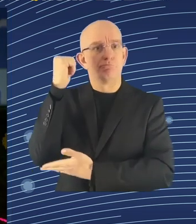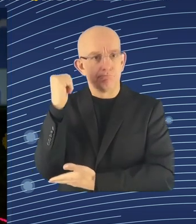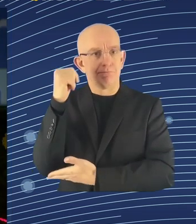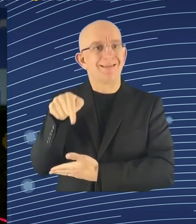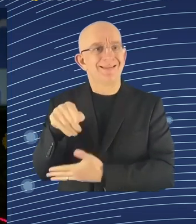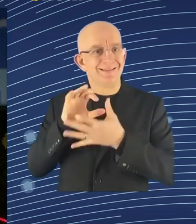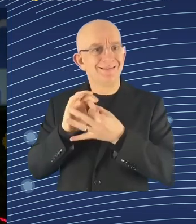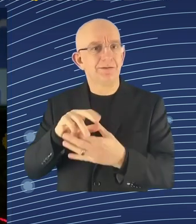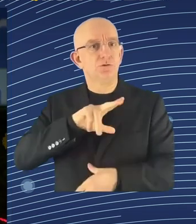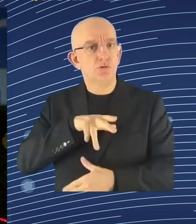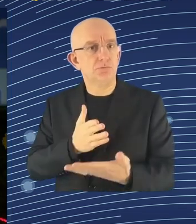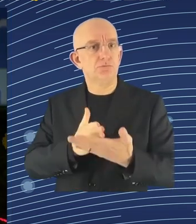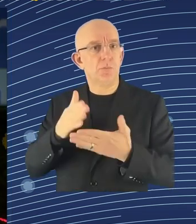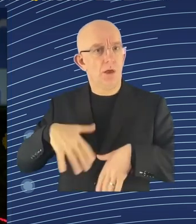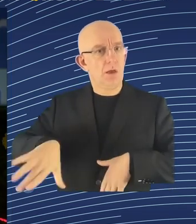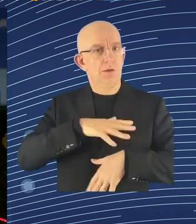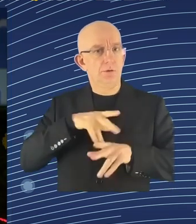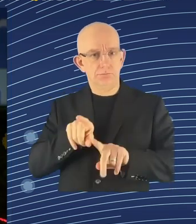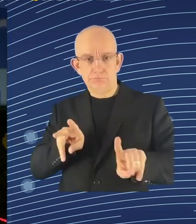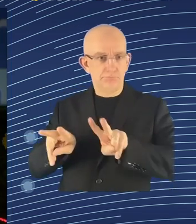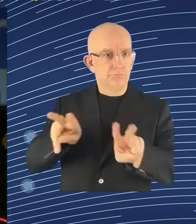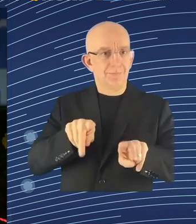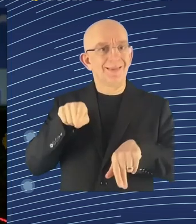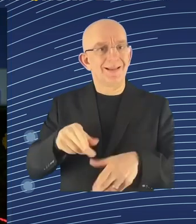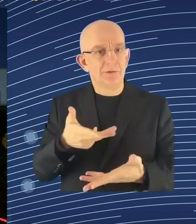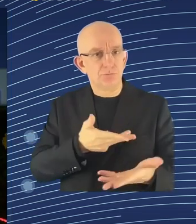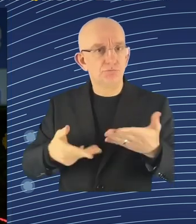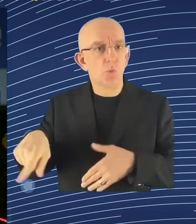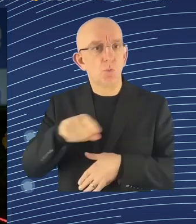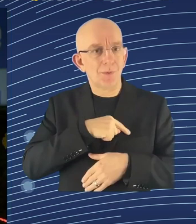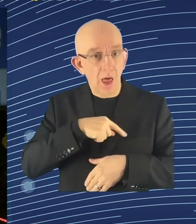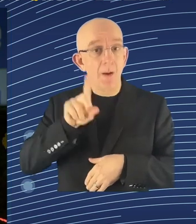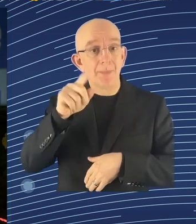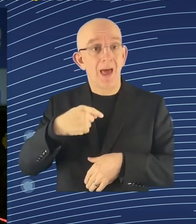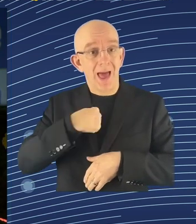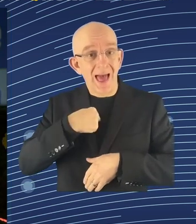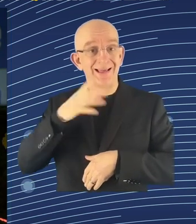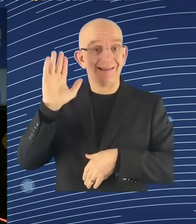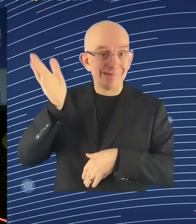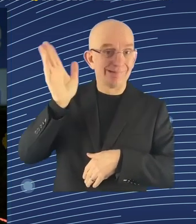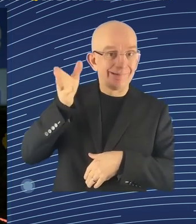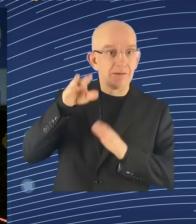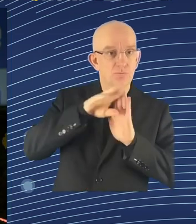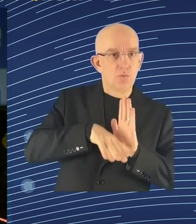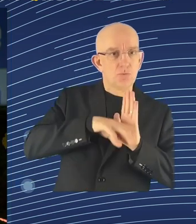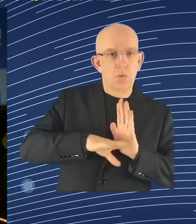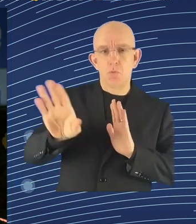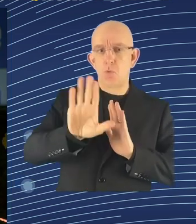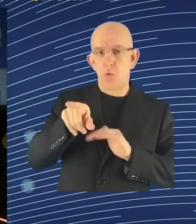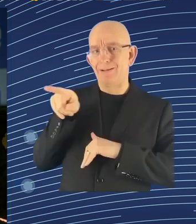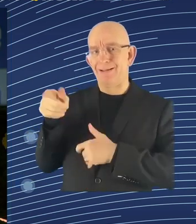I will not go into the program, because I think the moderators will take you through, but I can tell you that the program is a very good one.